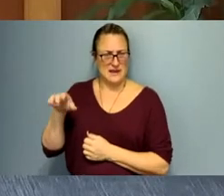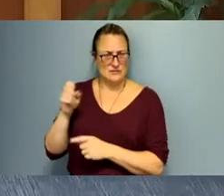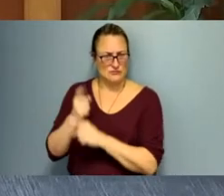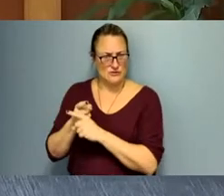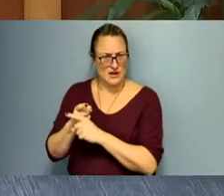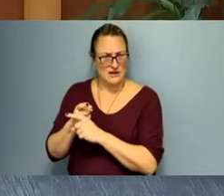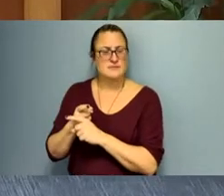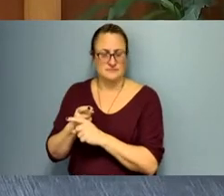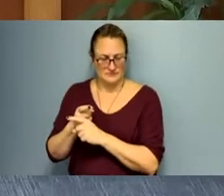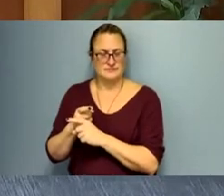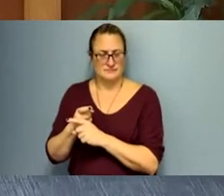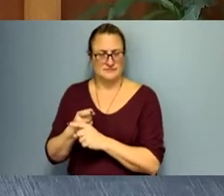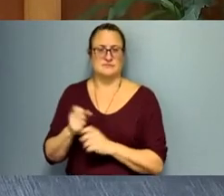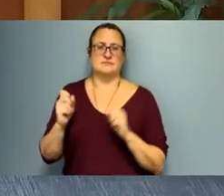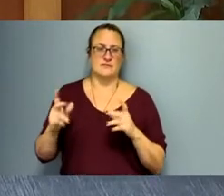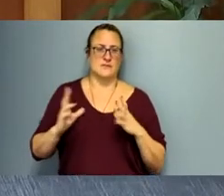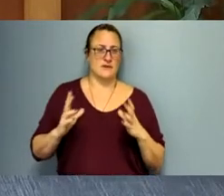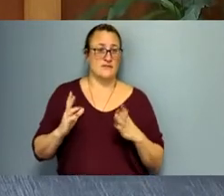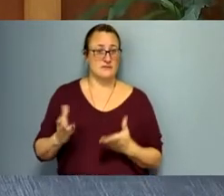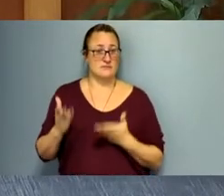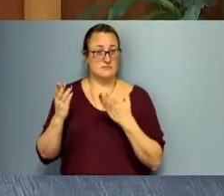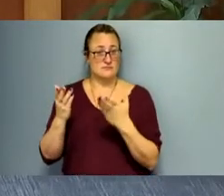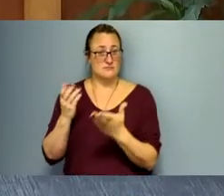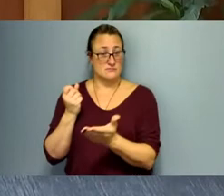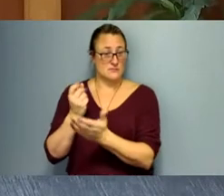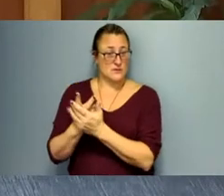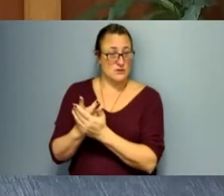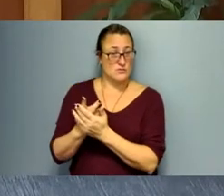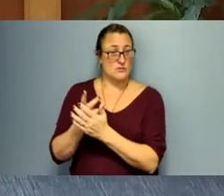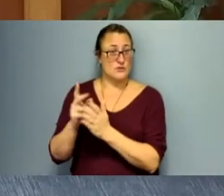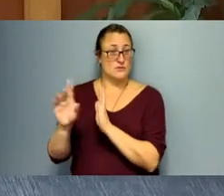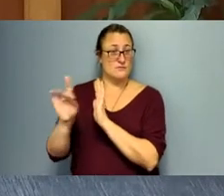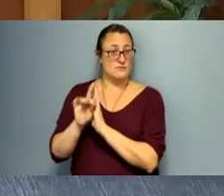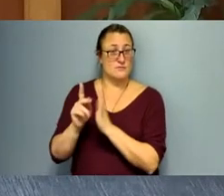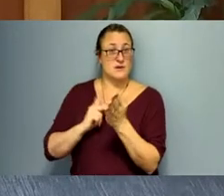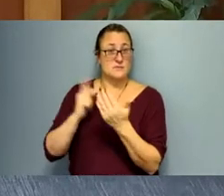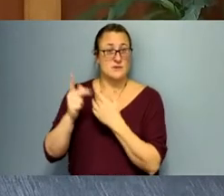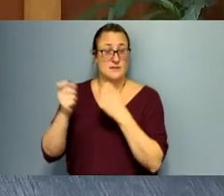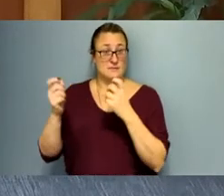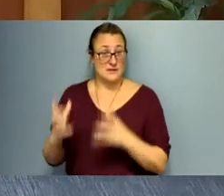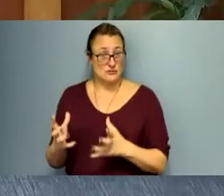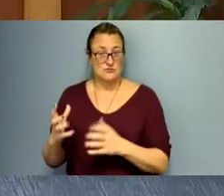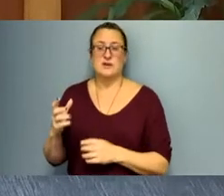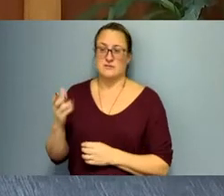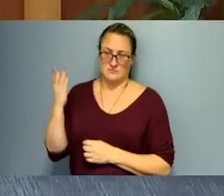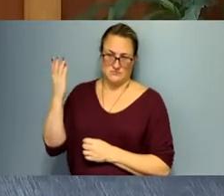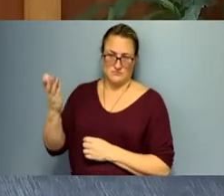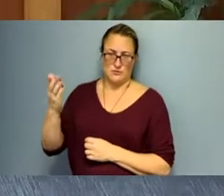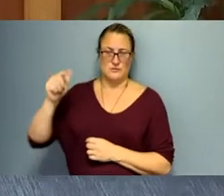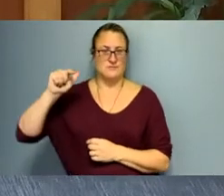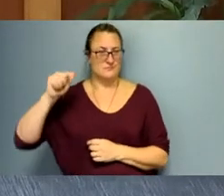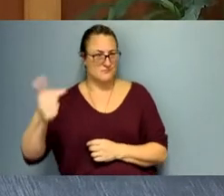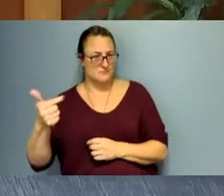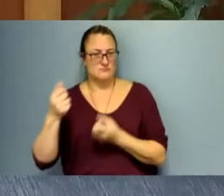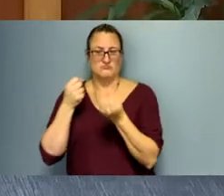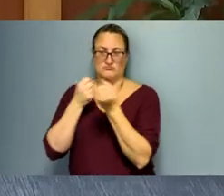All Is there a motion then to approve the appointment of the project administrator? Item 21. So moved. Second. All in favor? Aye.